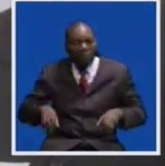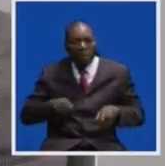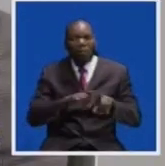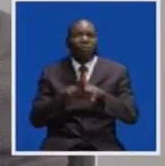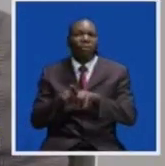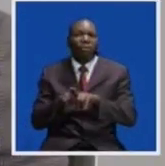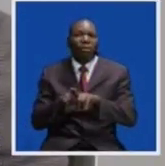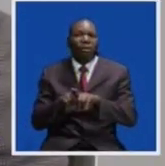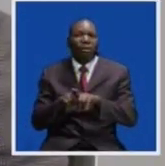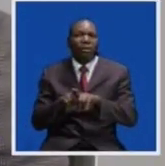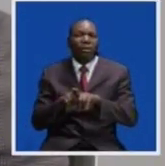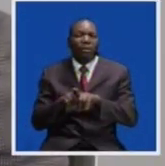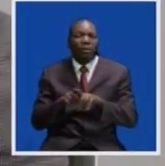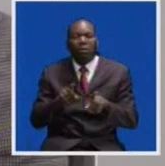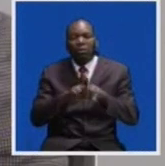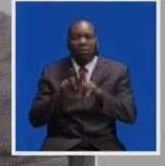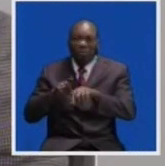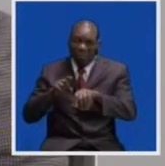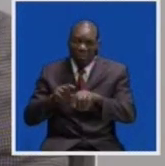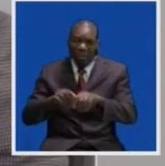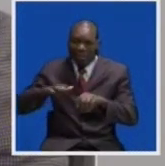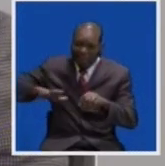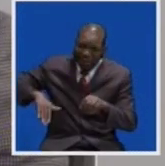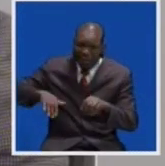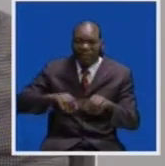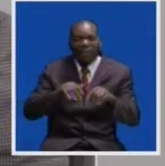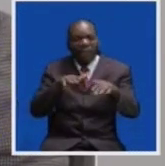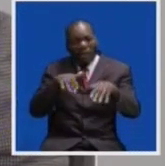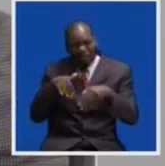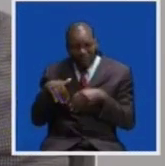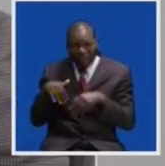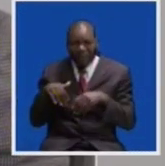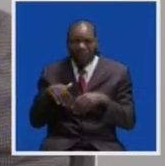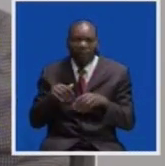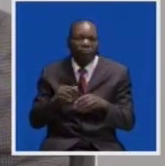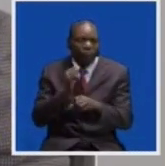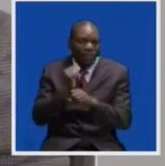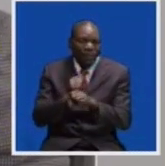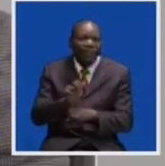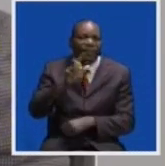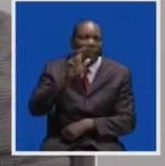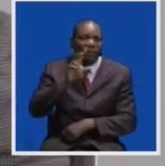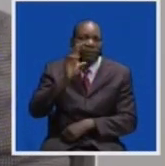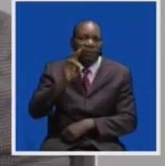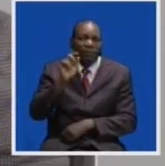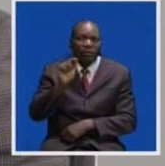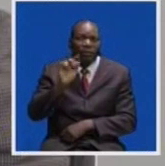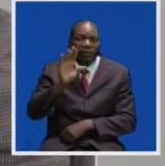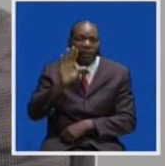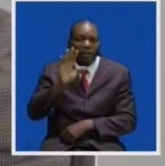by absenteeism and poor timekeeping, which stood at 37.5 percent,